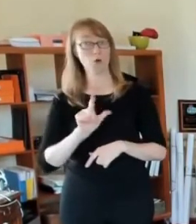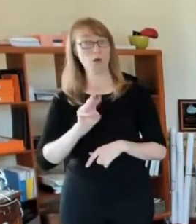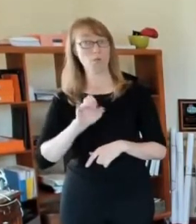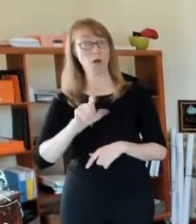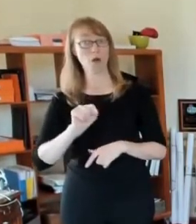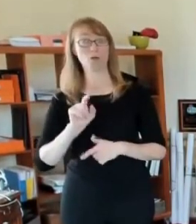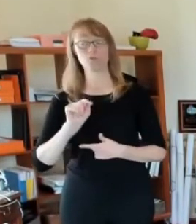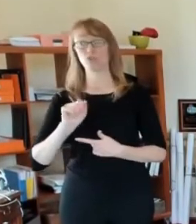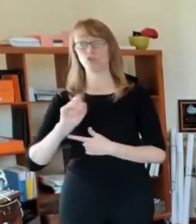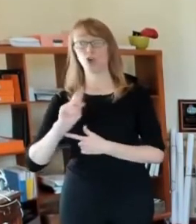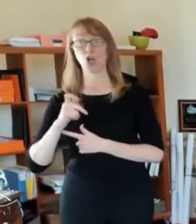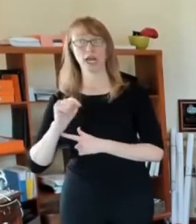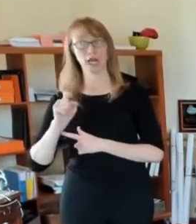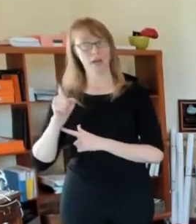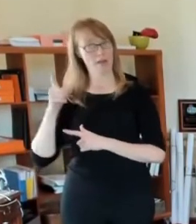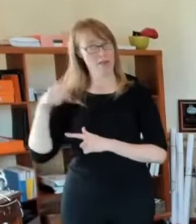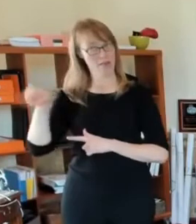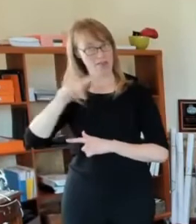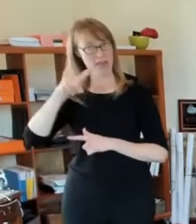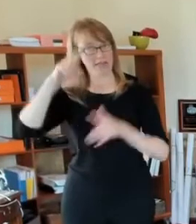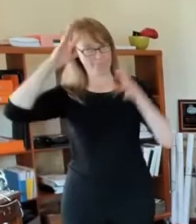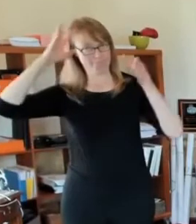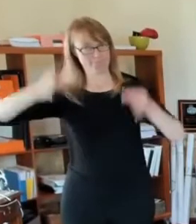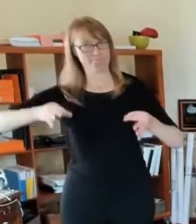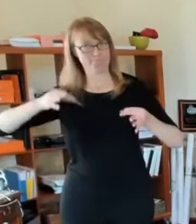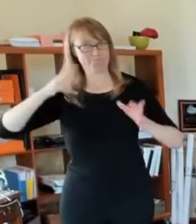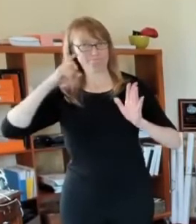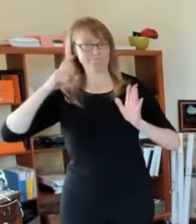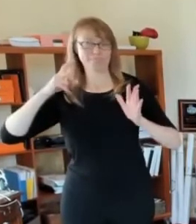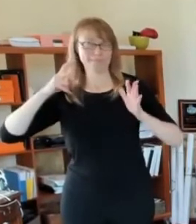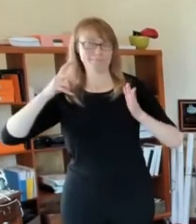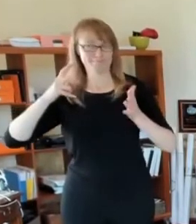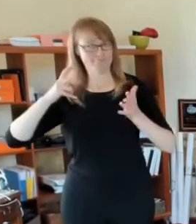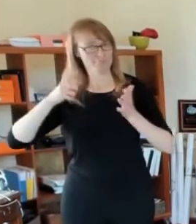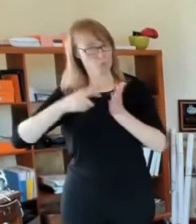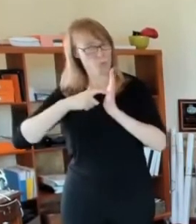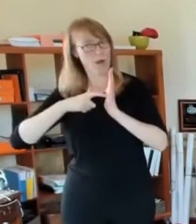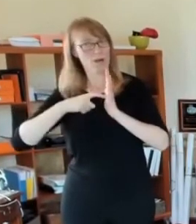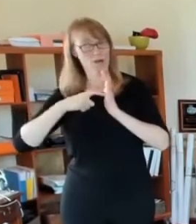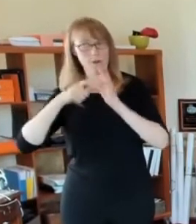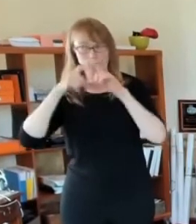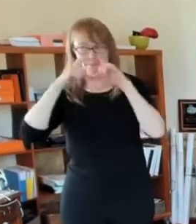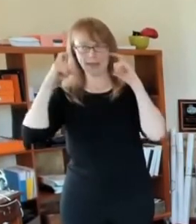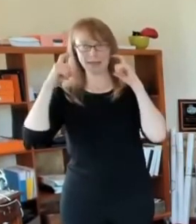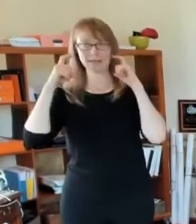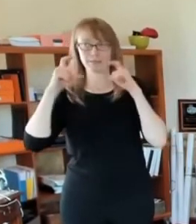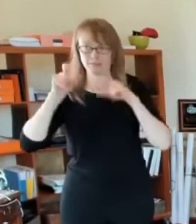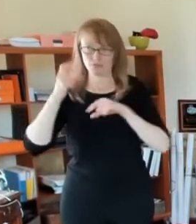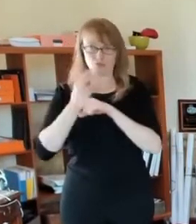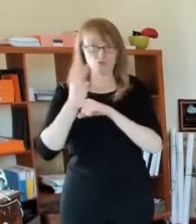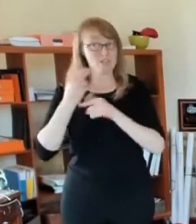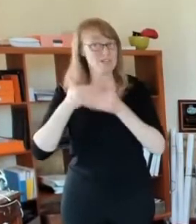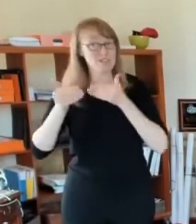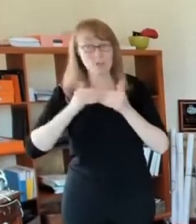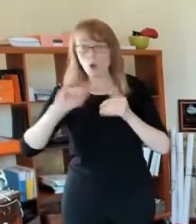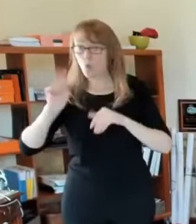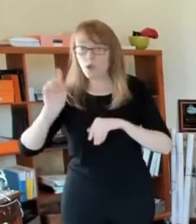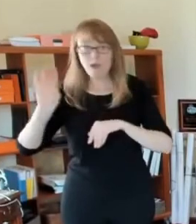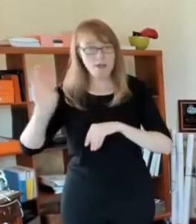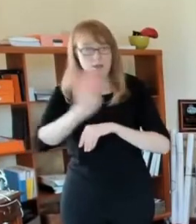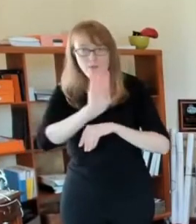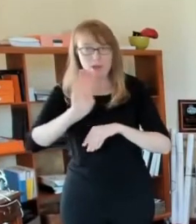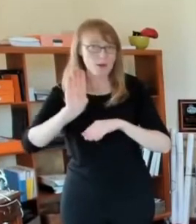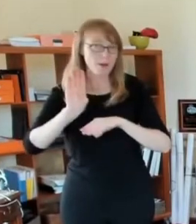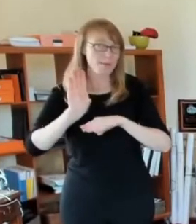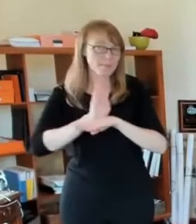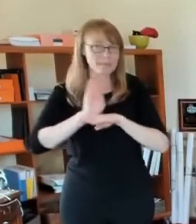providing masks in many cases. Most of us have masks by now. There's not a shortage. Um, but